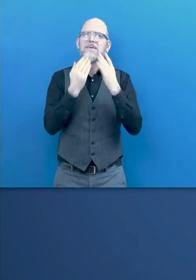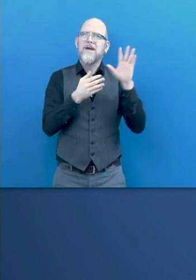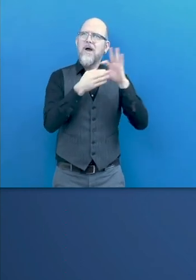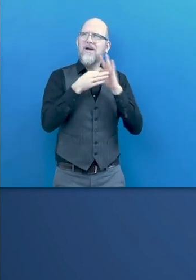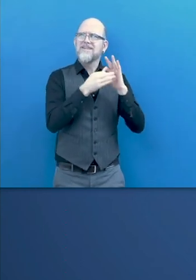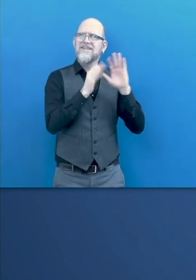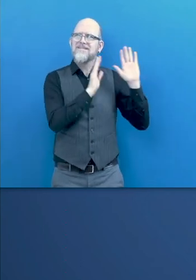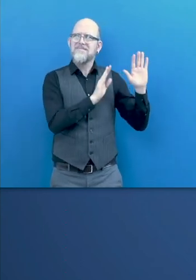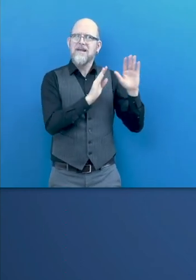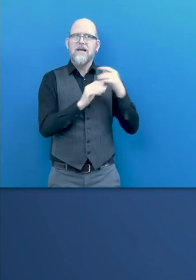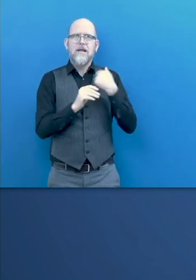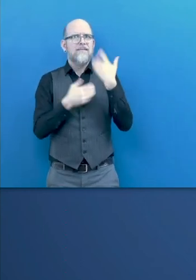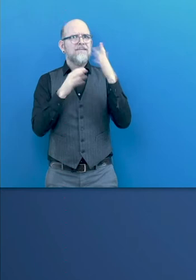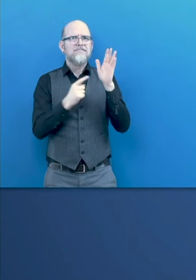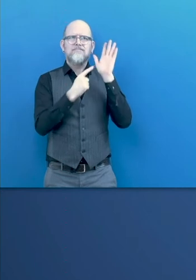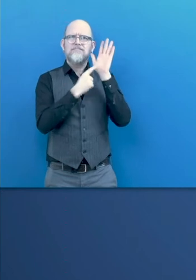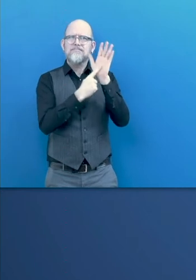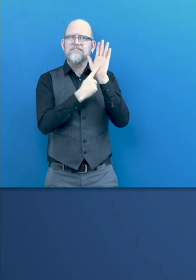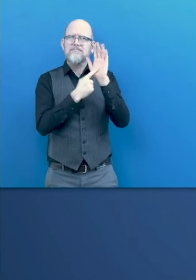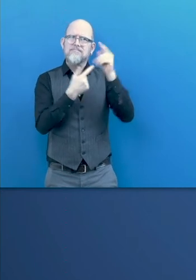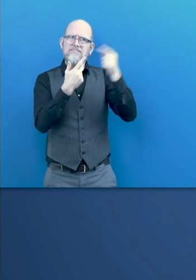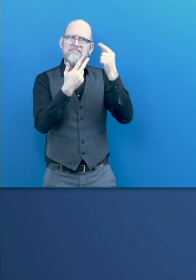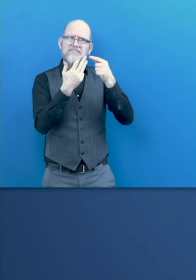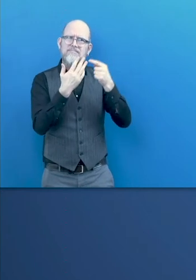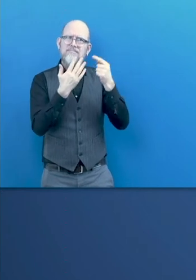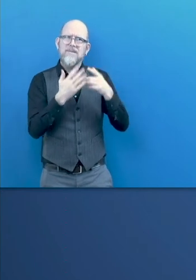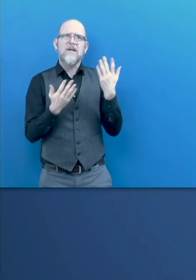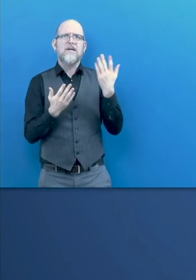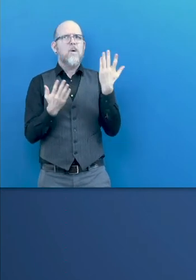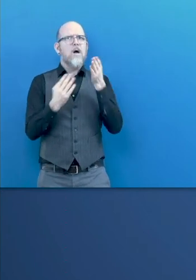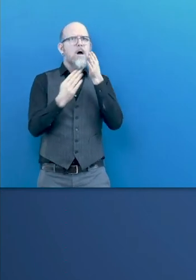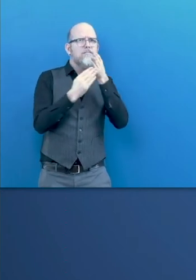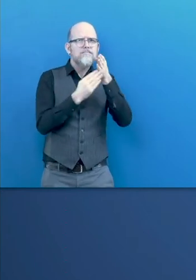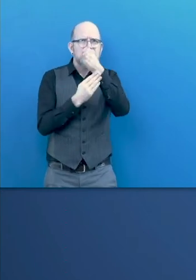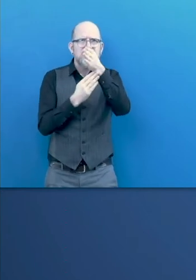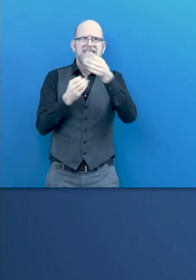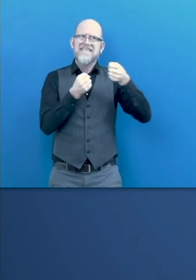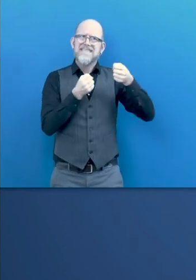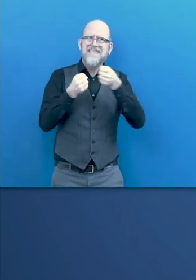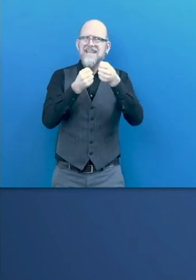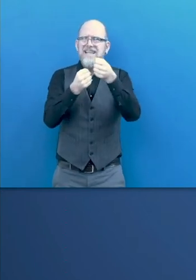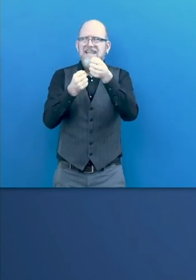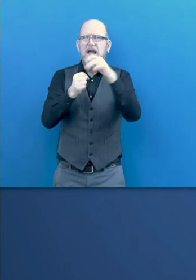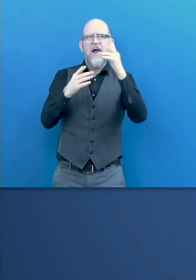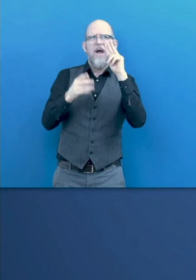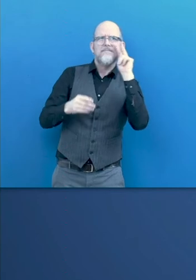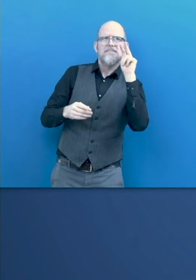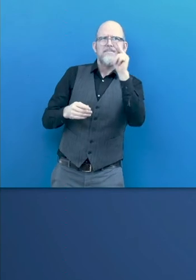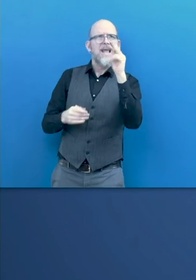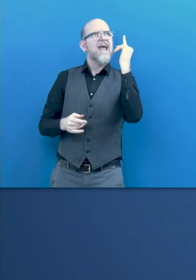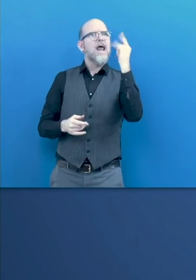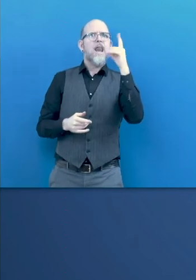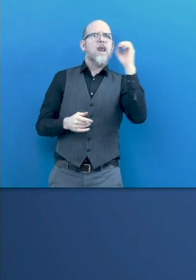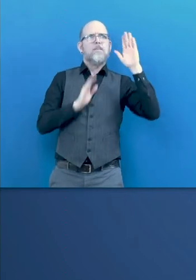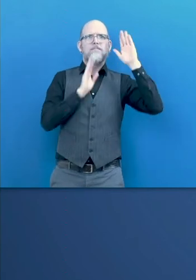provides a very important compass to guide ILO's work in the coming years with the aim of building a more